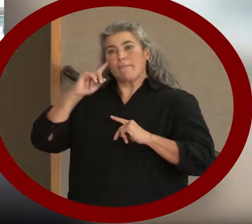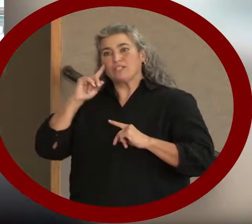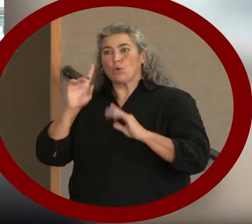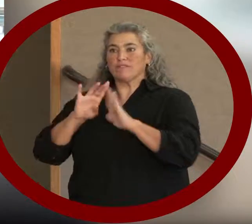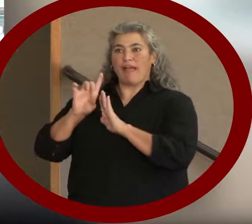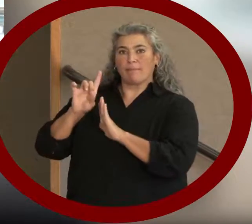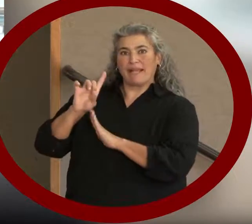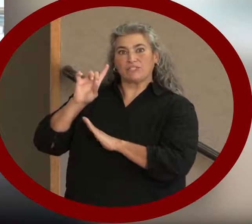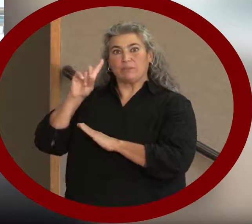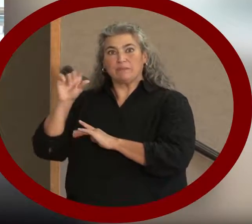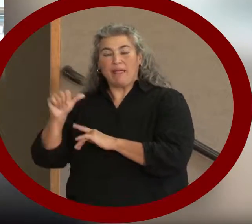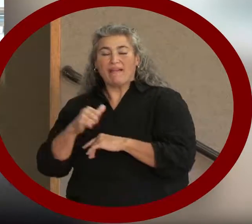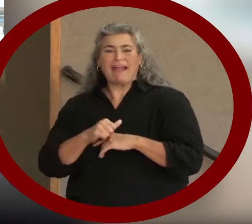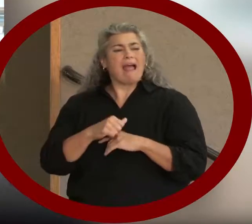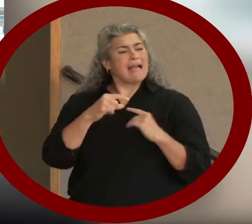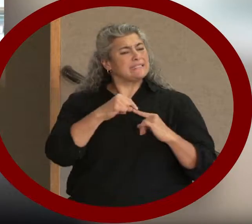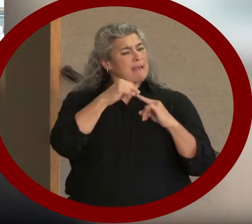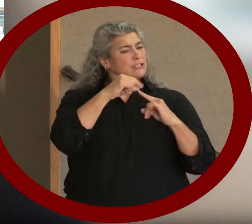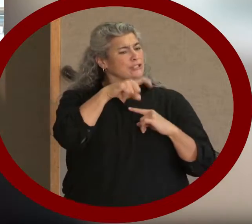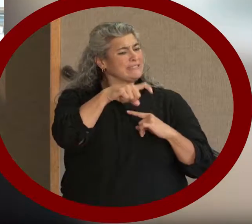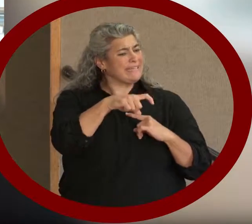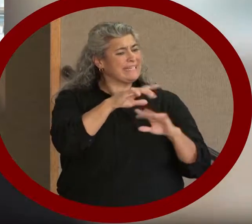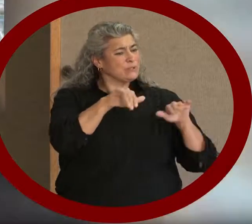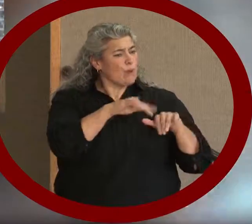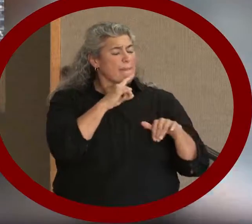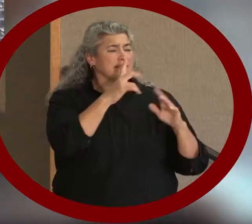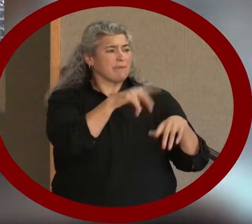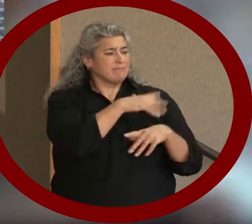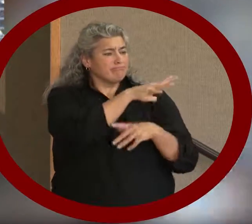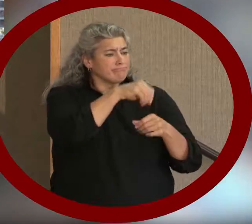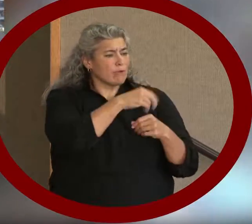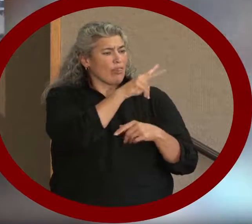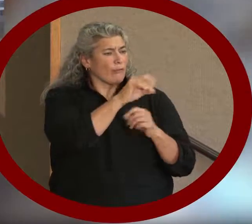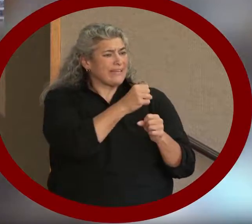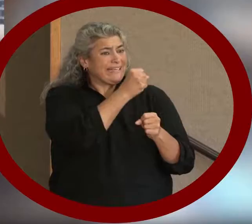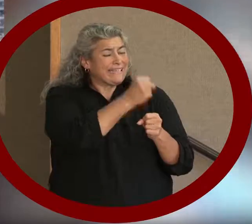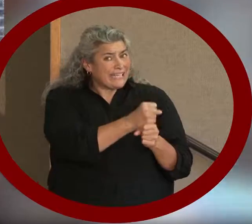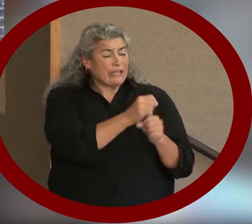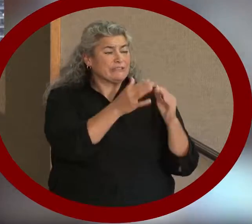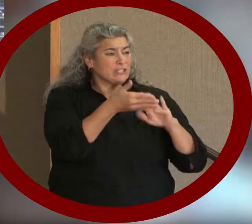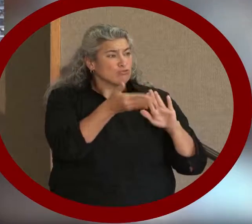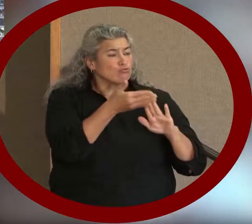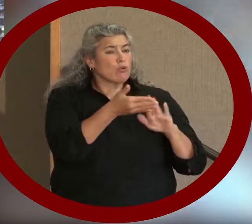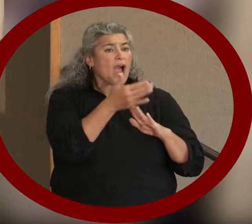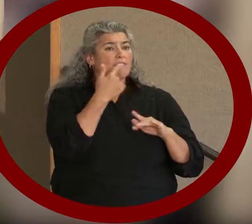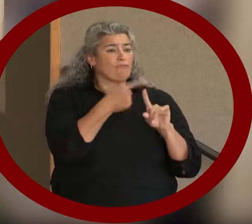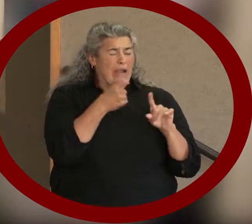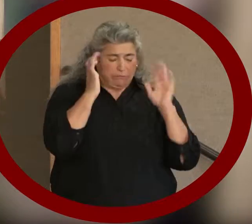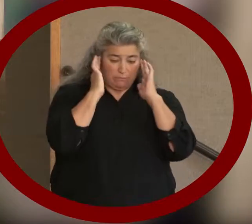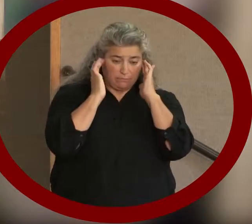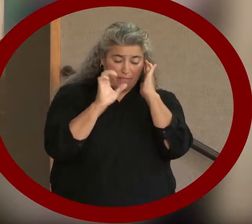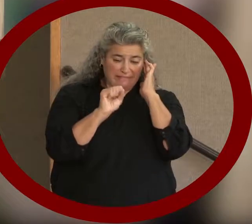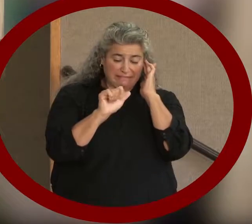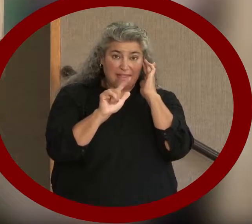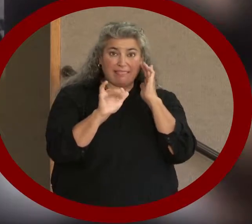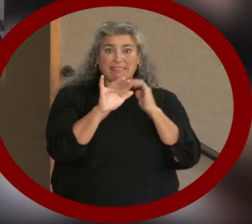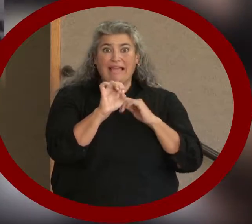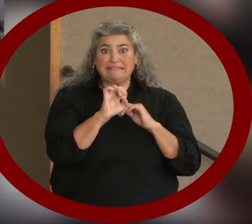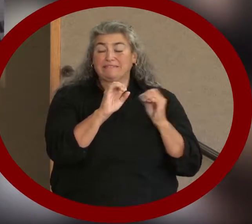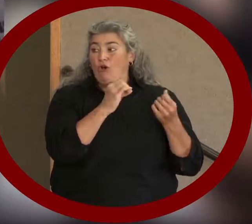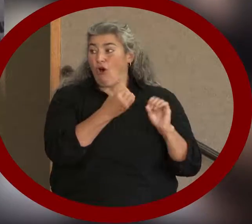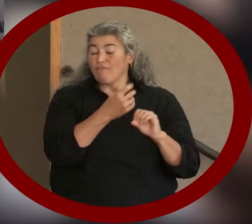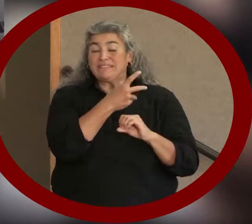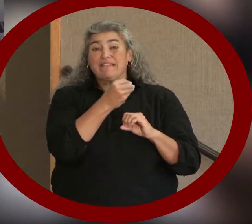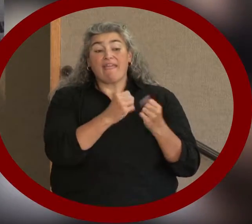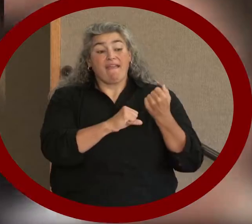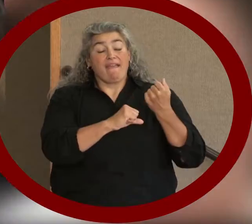Special Needs Swim has been a program for over 30 years. Special Needs Swim is run out of the SLICE office. They help to fund and